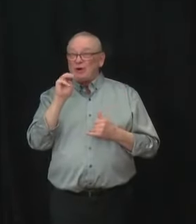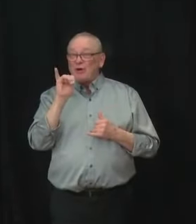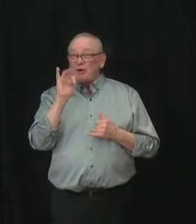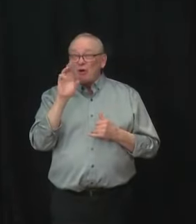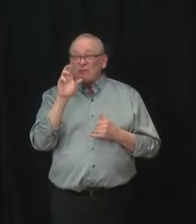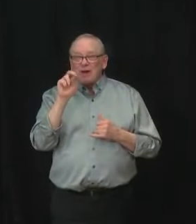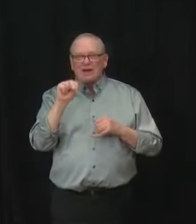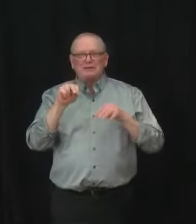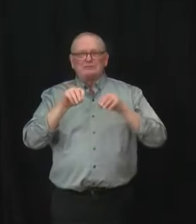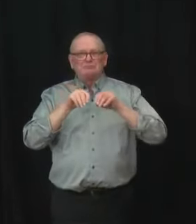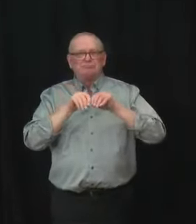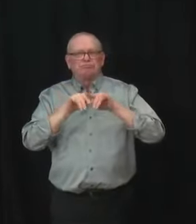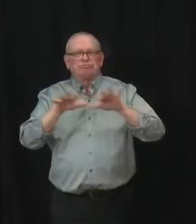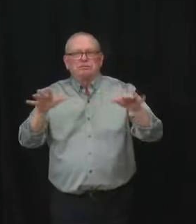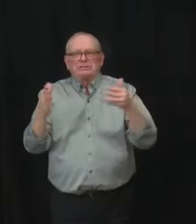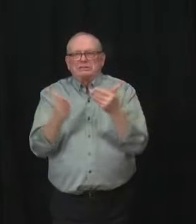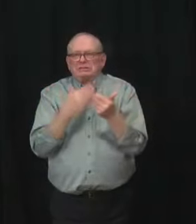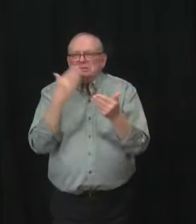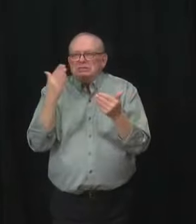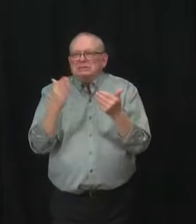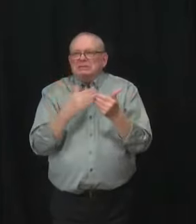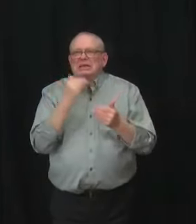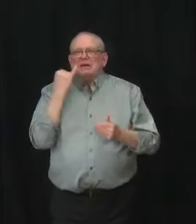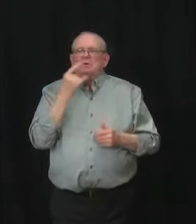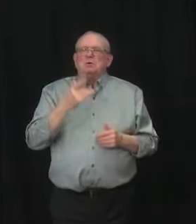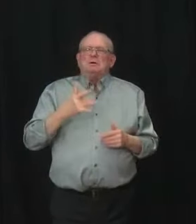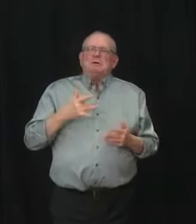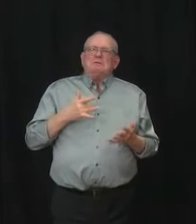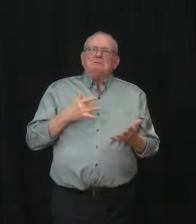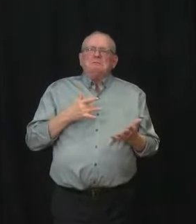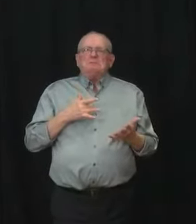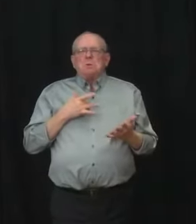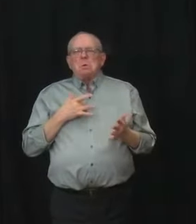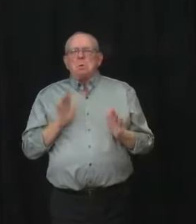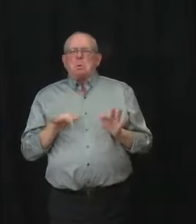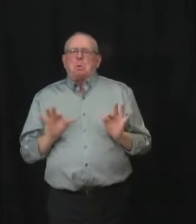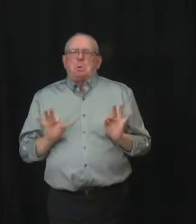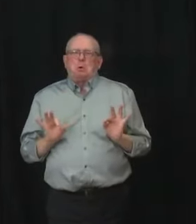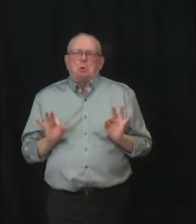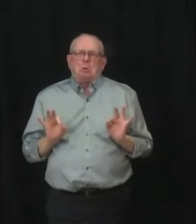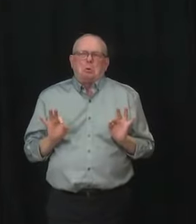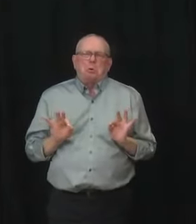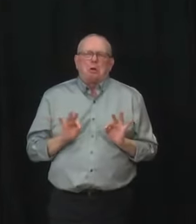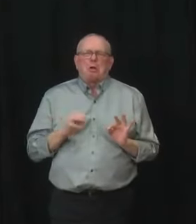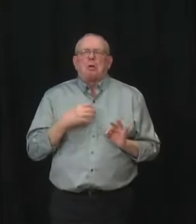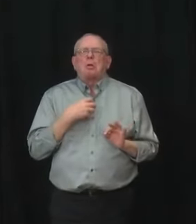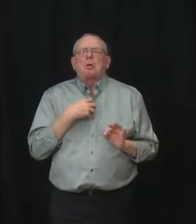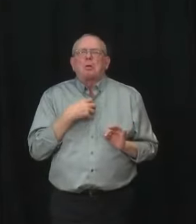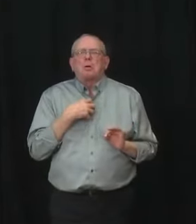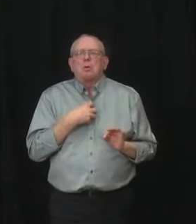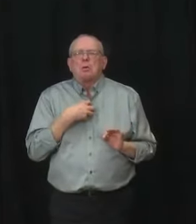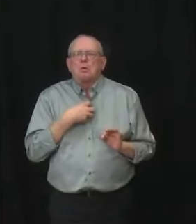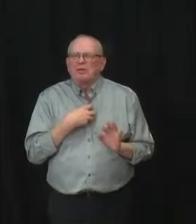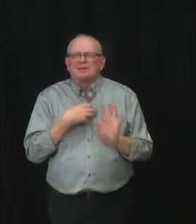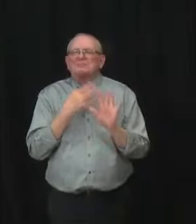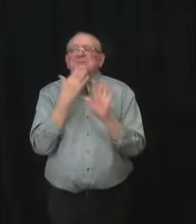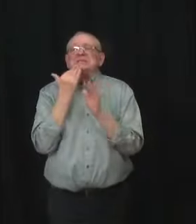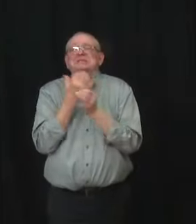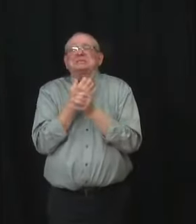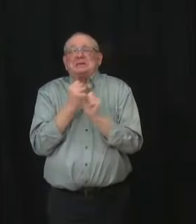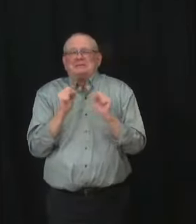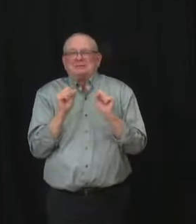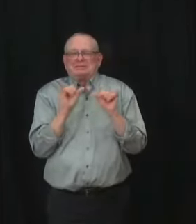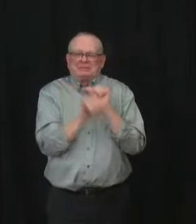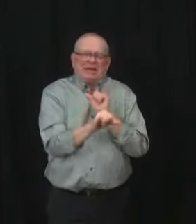we never know just how far a chain of transmission might reach. It's better to be safe than sore. So thank